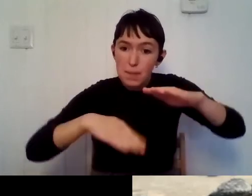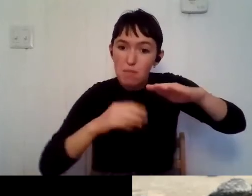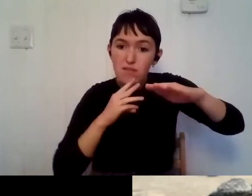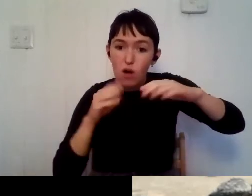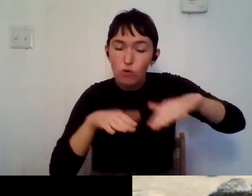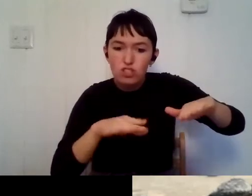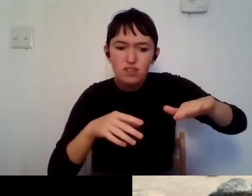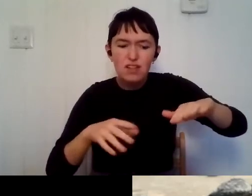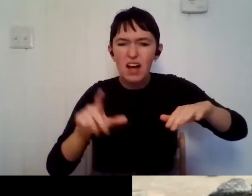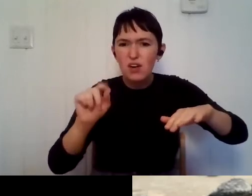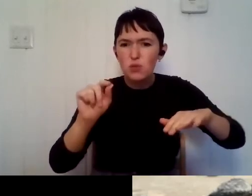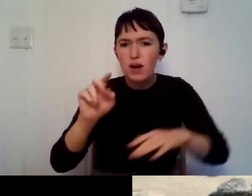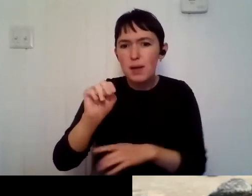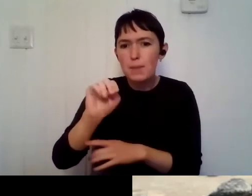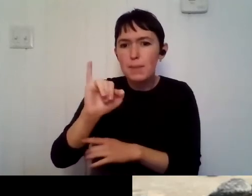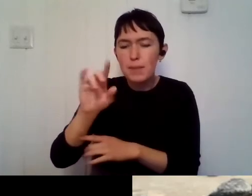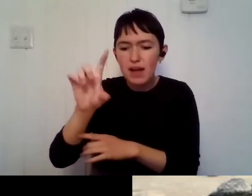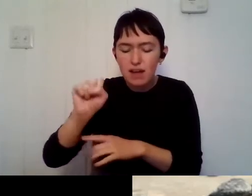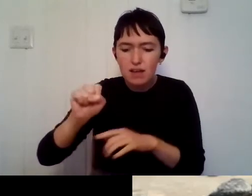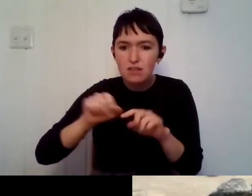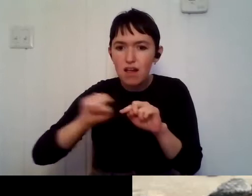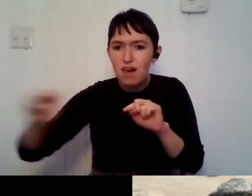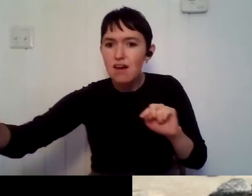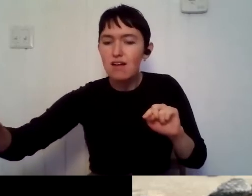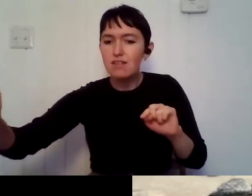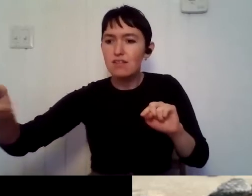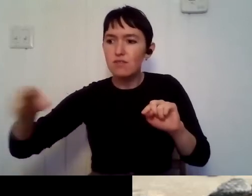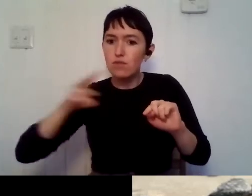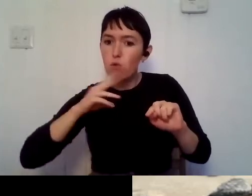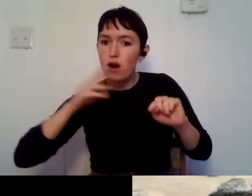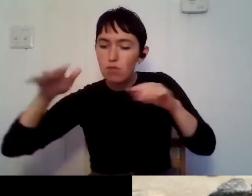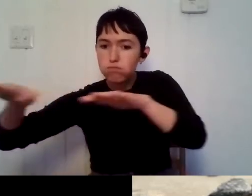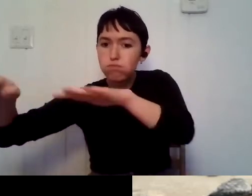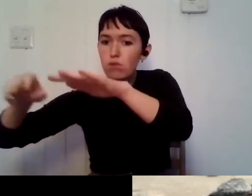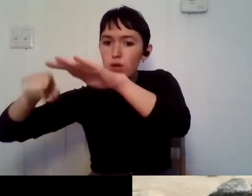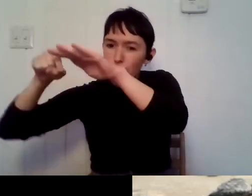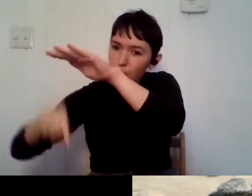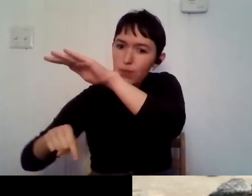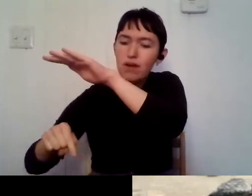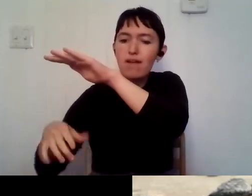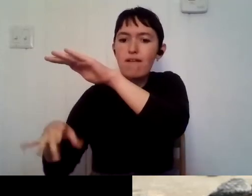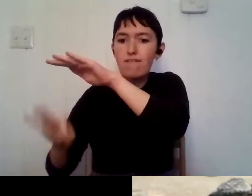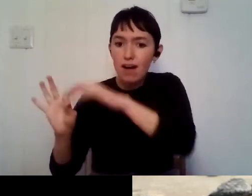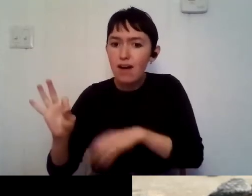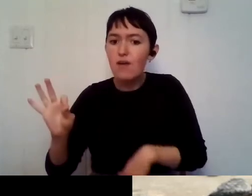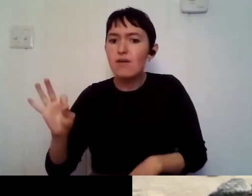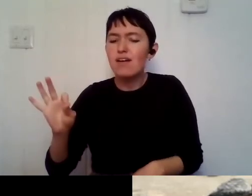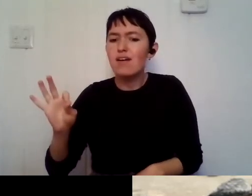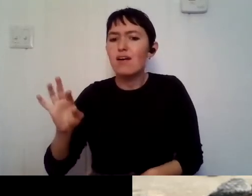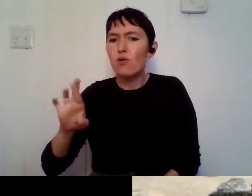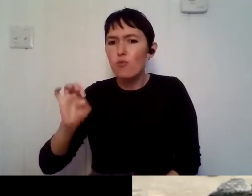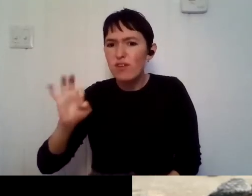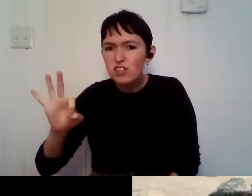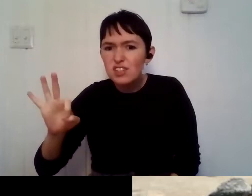and we're pulling up like these, um, human like built stuff and like, like, what is this doing out here?